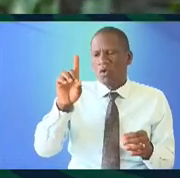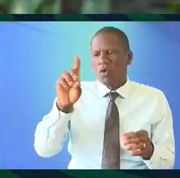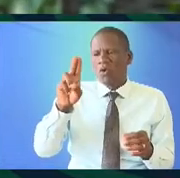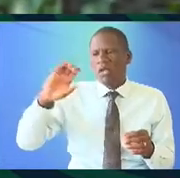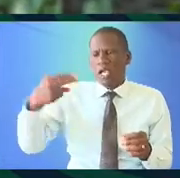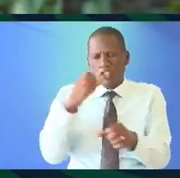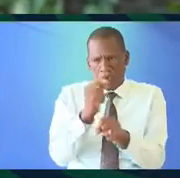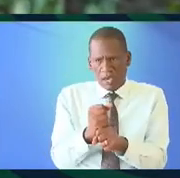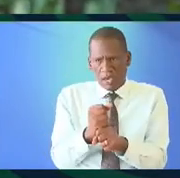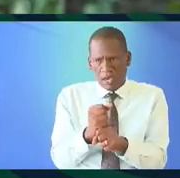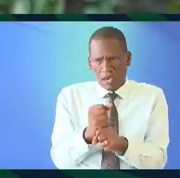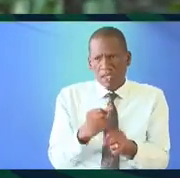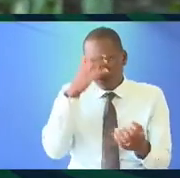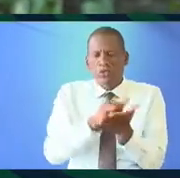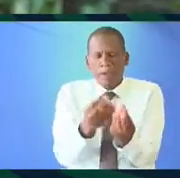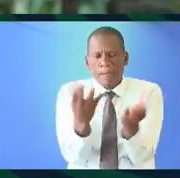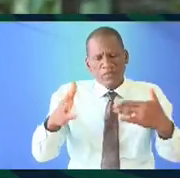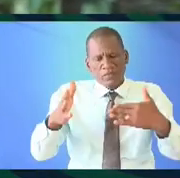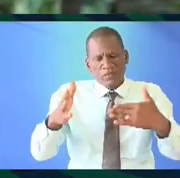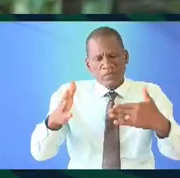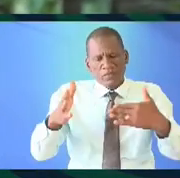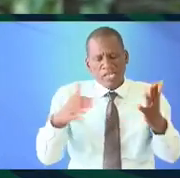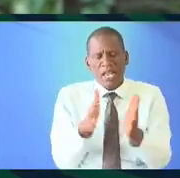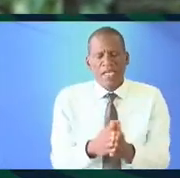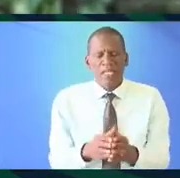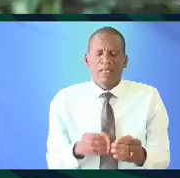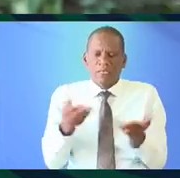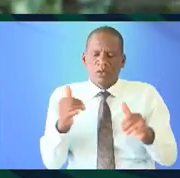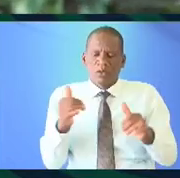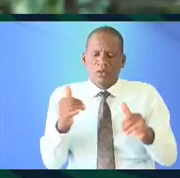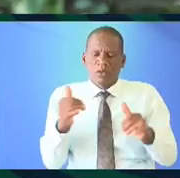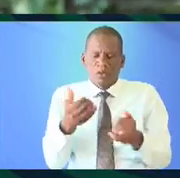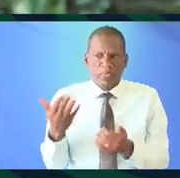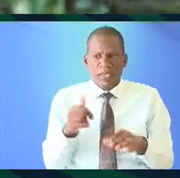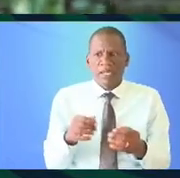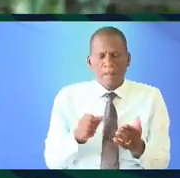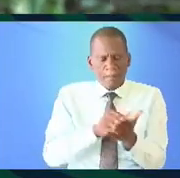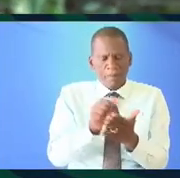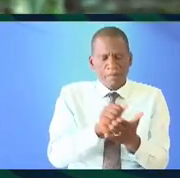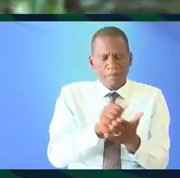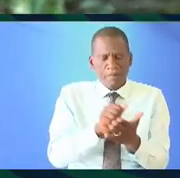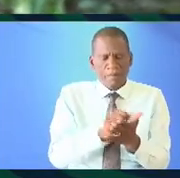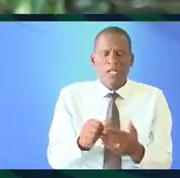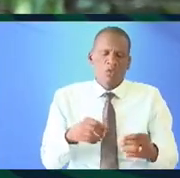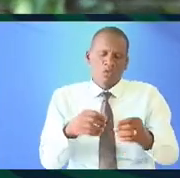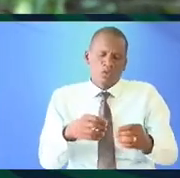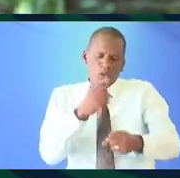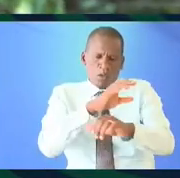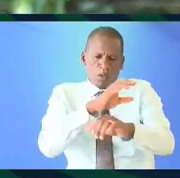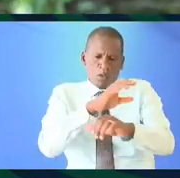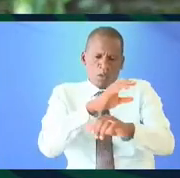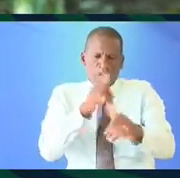wax and because of that a lot of the symbols and motive that existed in in wax print resonated in that